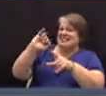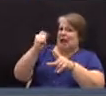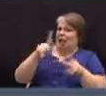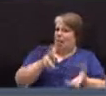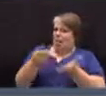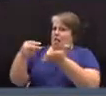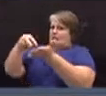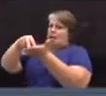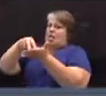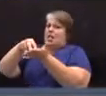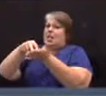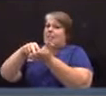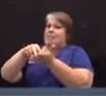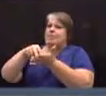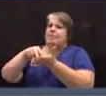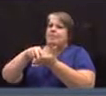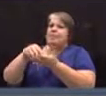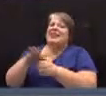Hi, I'm Siegel, District 3.